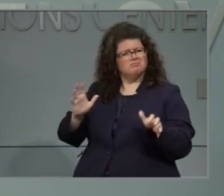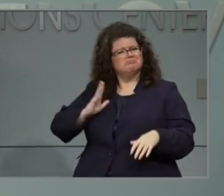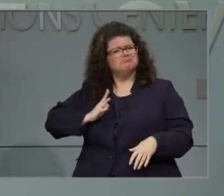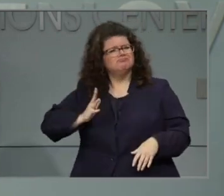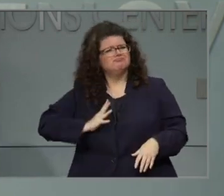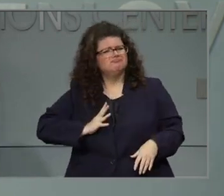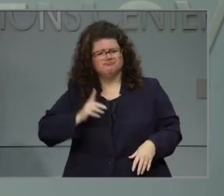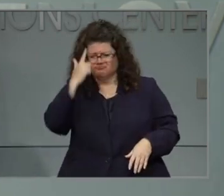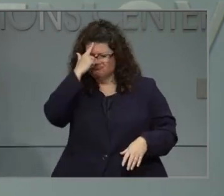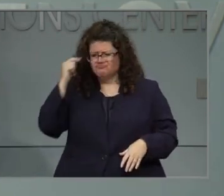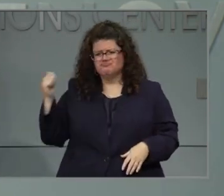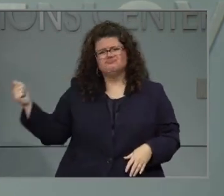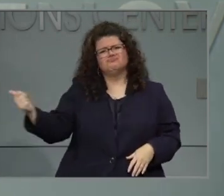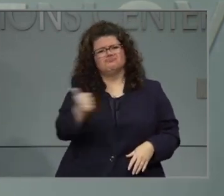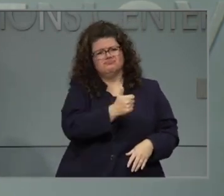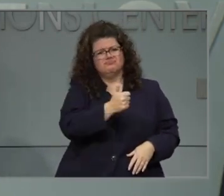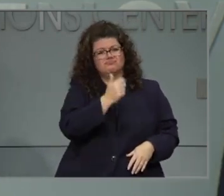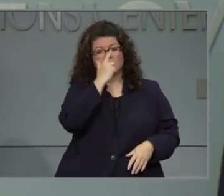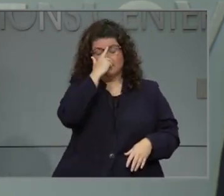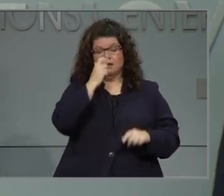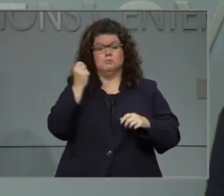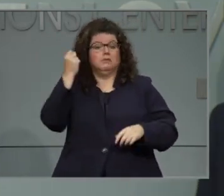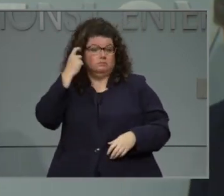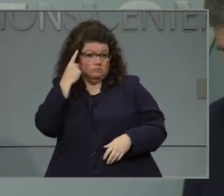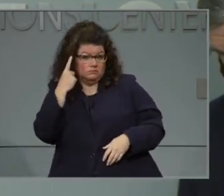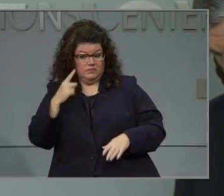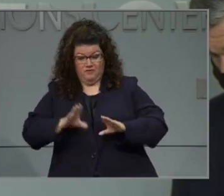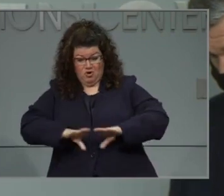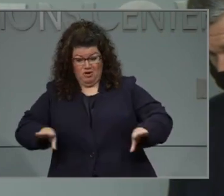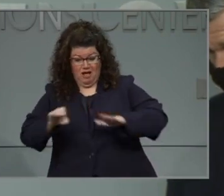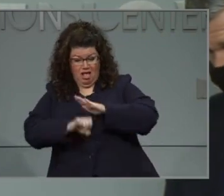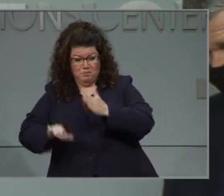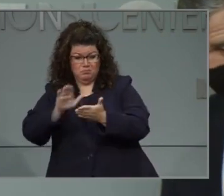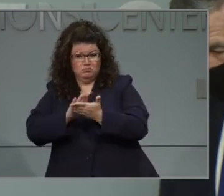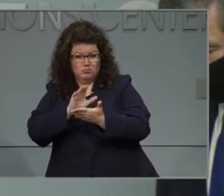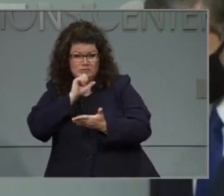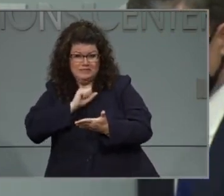how important in-person learning is, particularly for our young kids. Thank you.